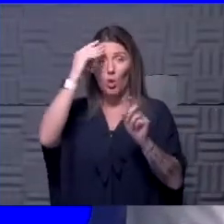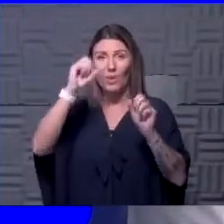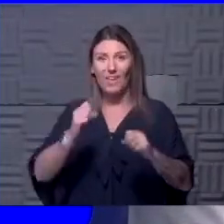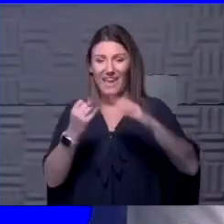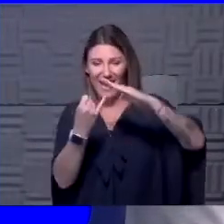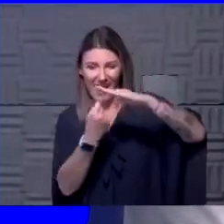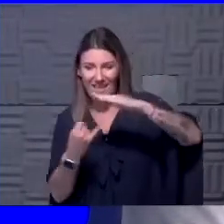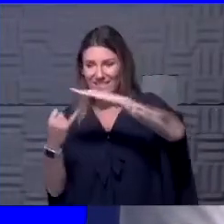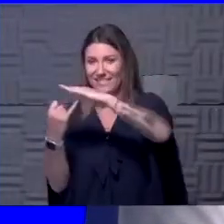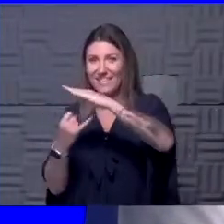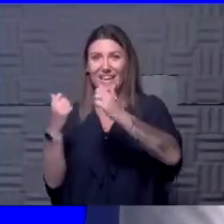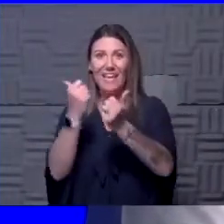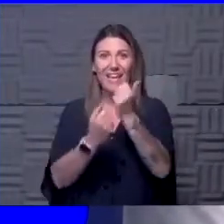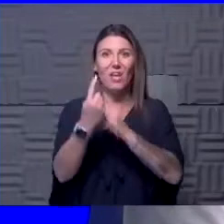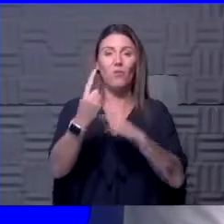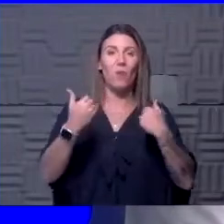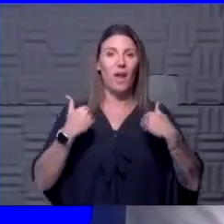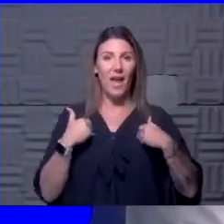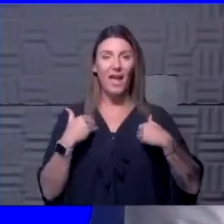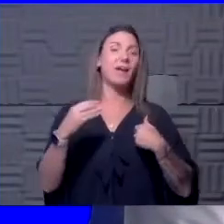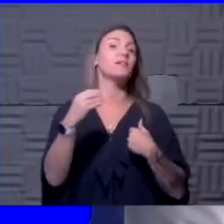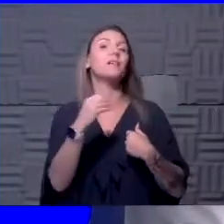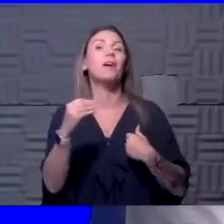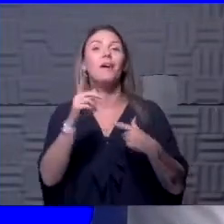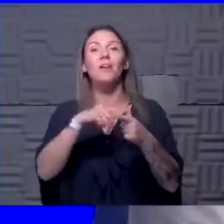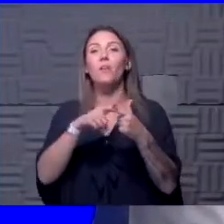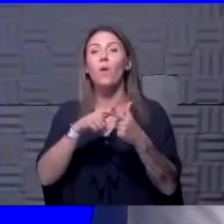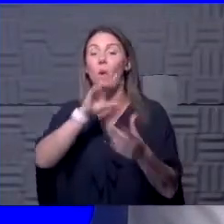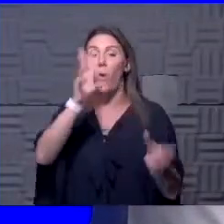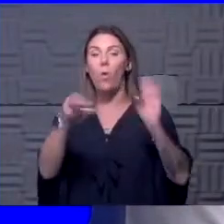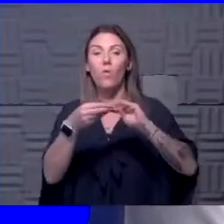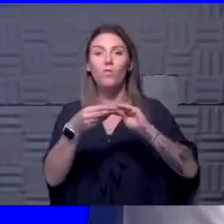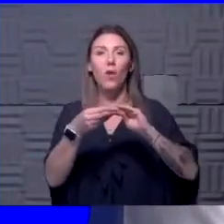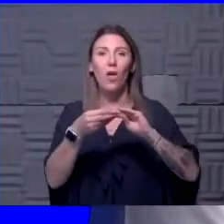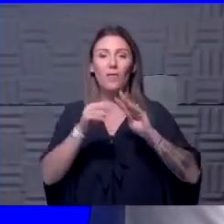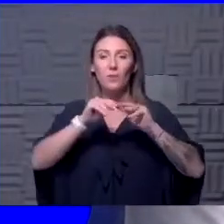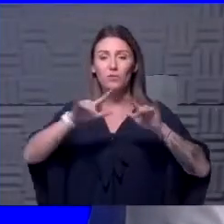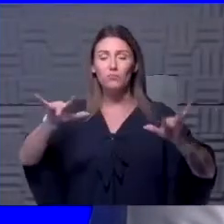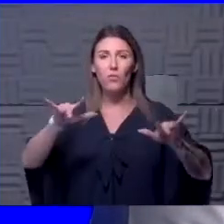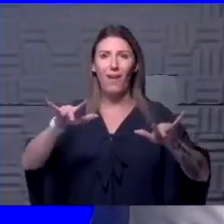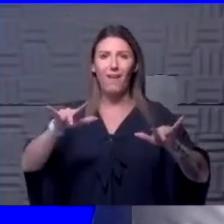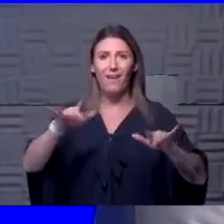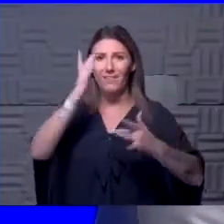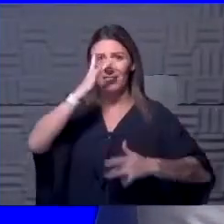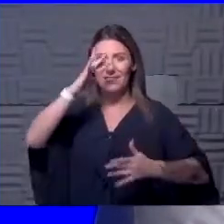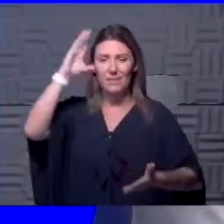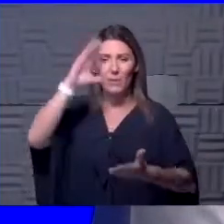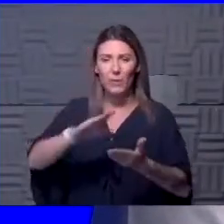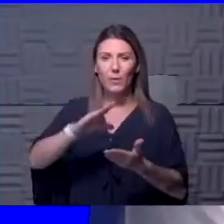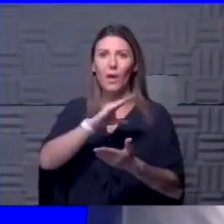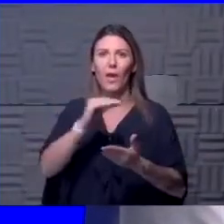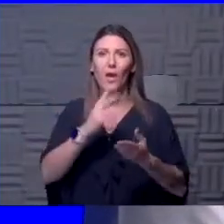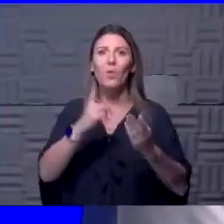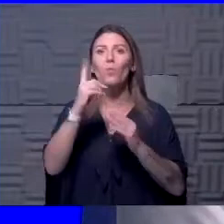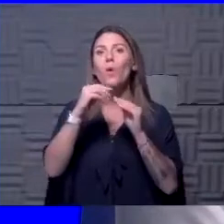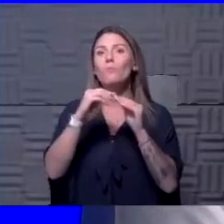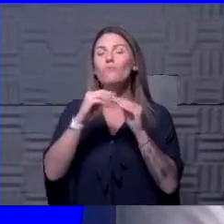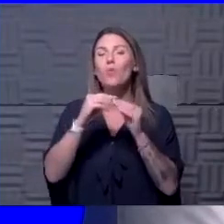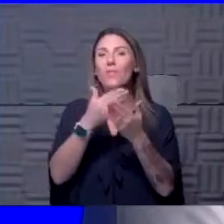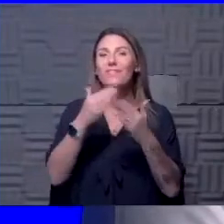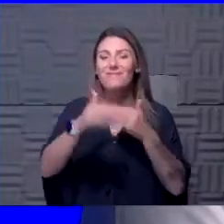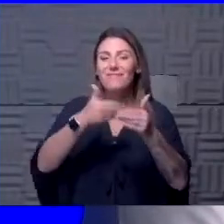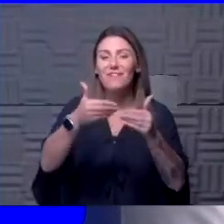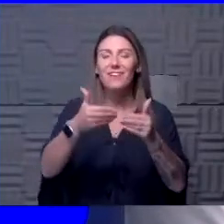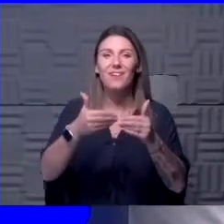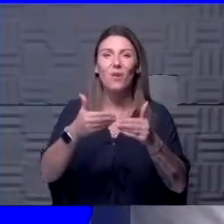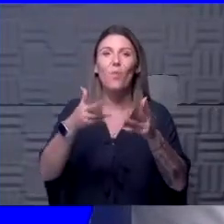isolate everybody who has it and hopefully overall drive down the spread of the disease and one more step towards getting back to the life